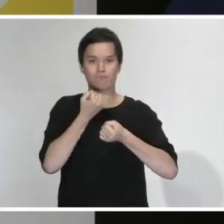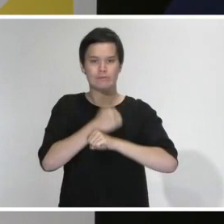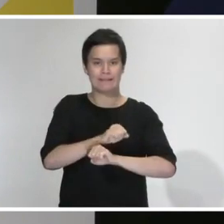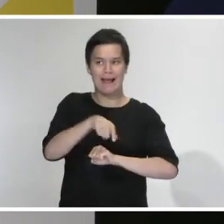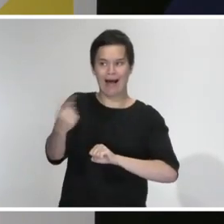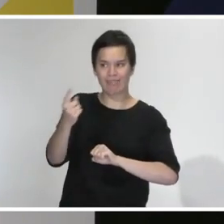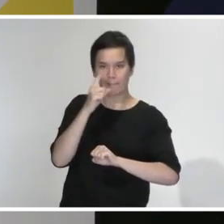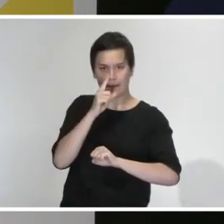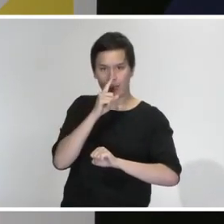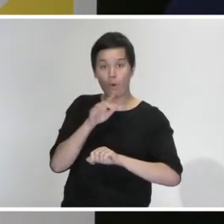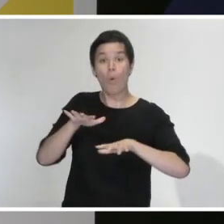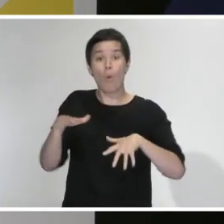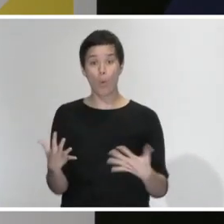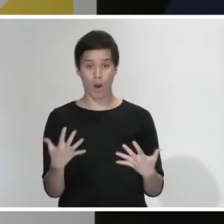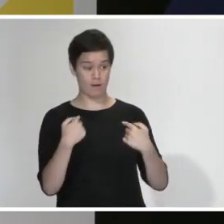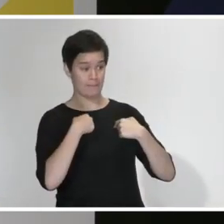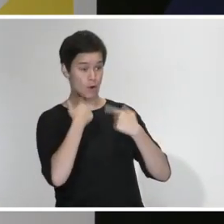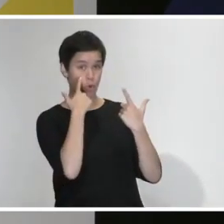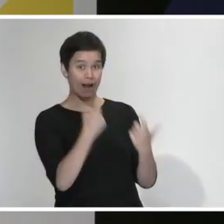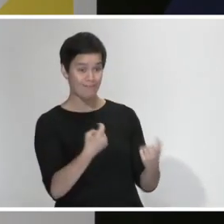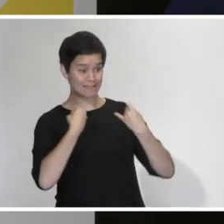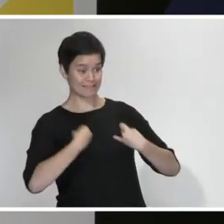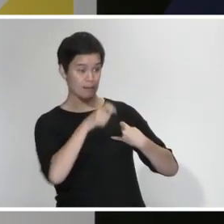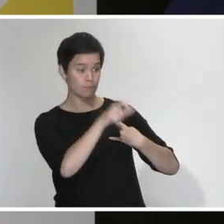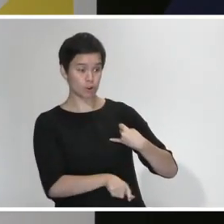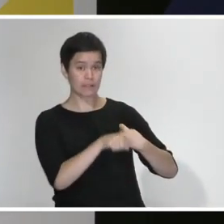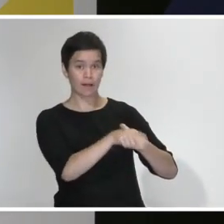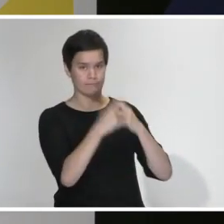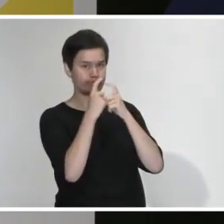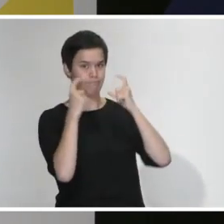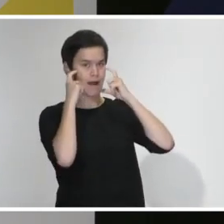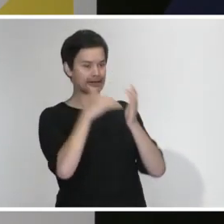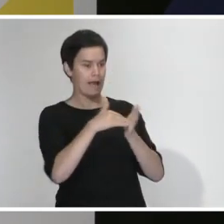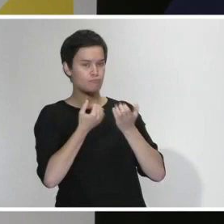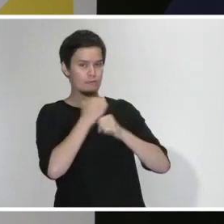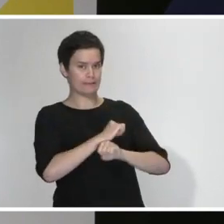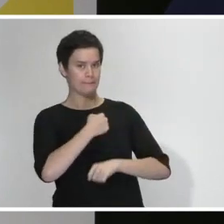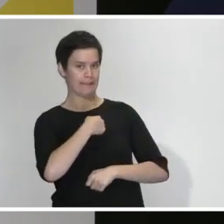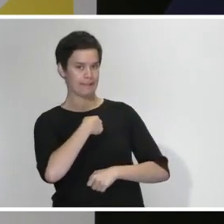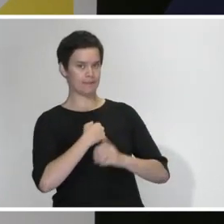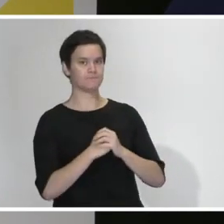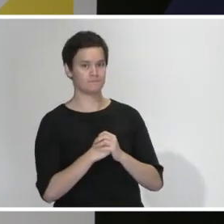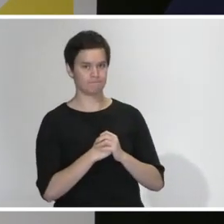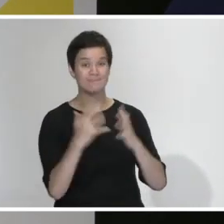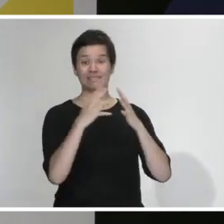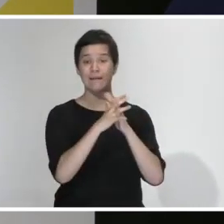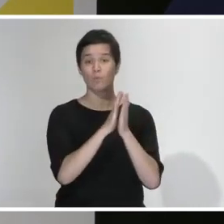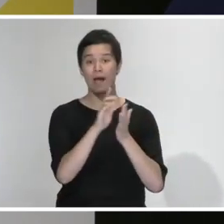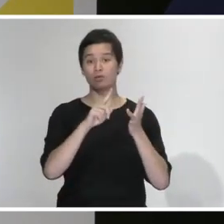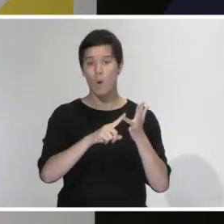or someone who is caring for a sick person and the mask can help to protect them. That advice is on the WHO